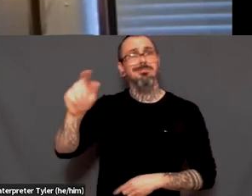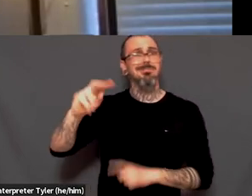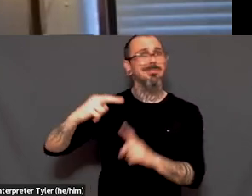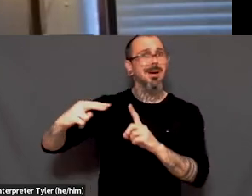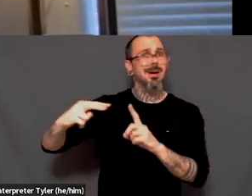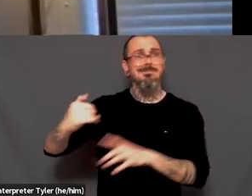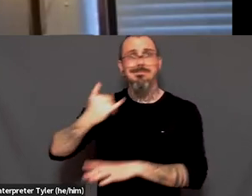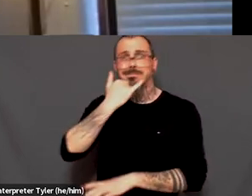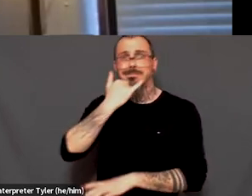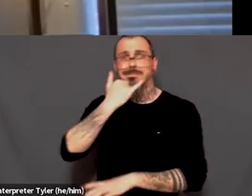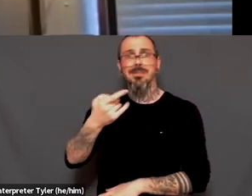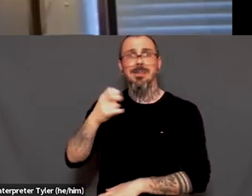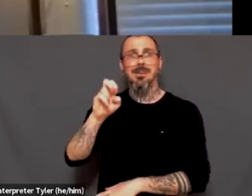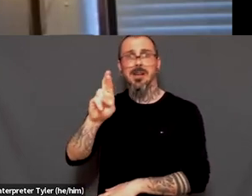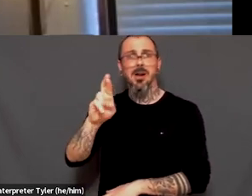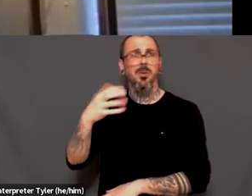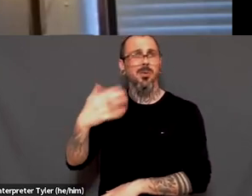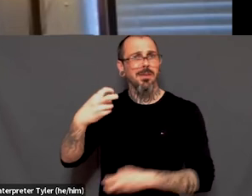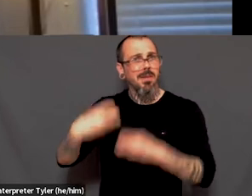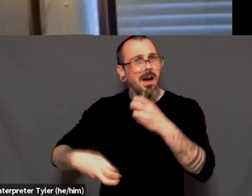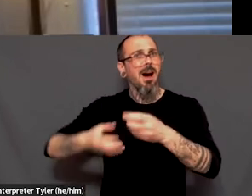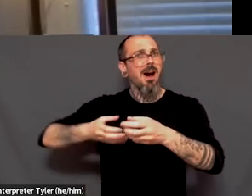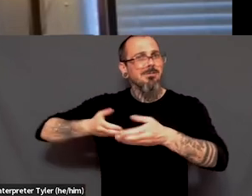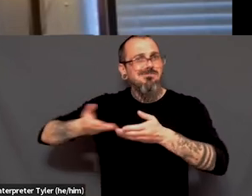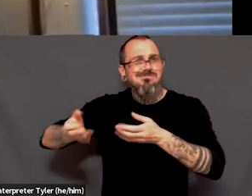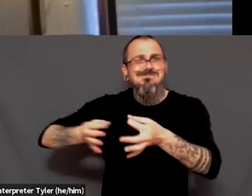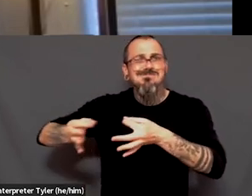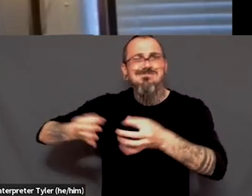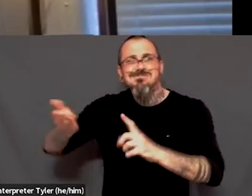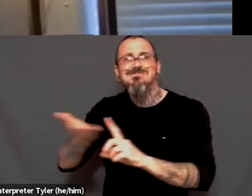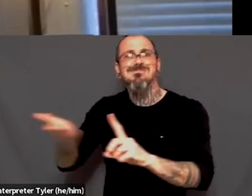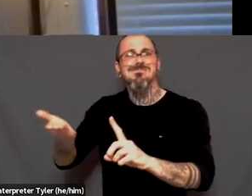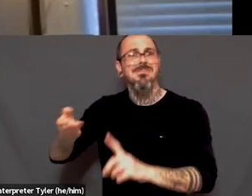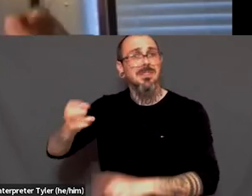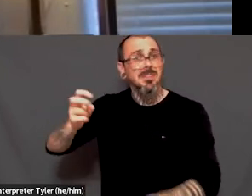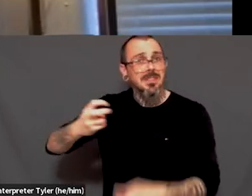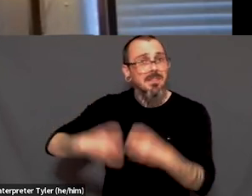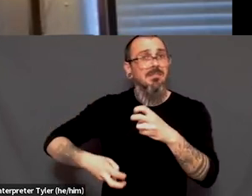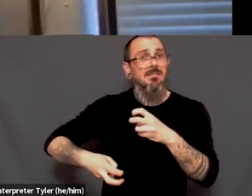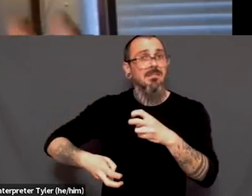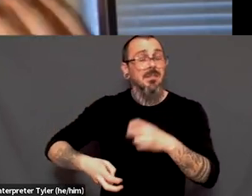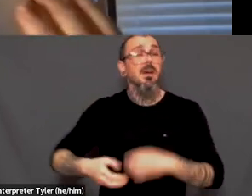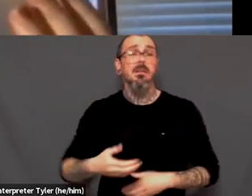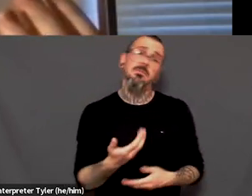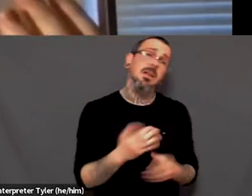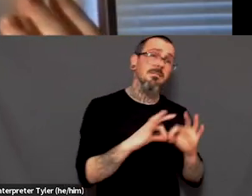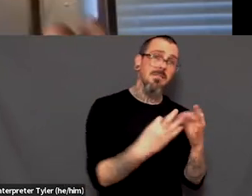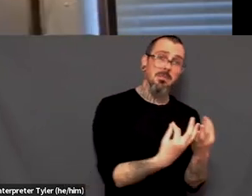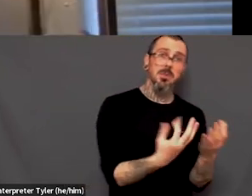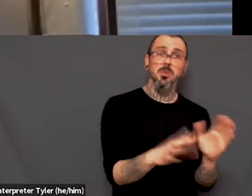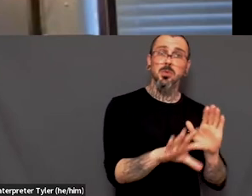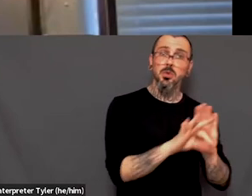sometimes chosen family or yeah, chosen family. And if we're lucky enough blood related family can be like,